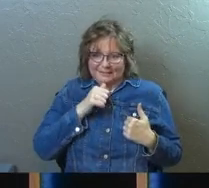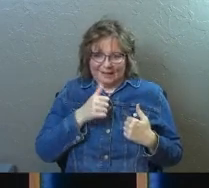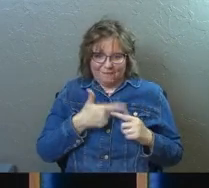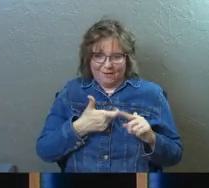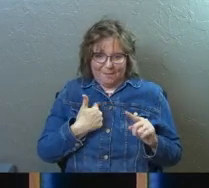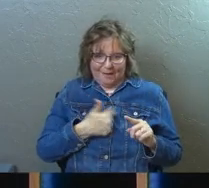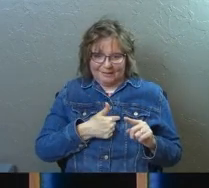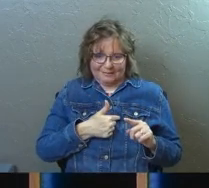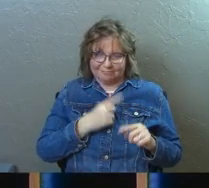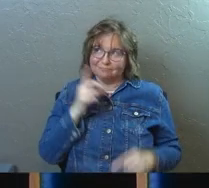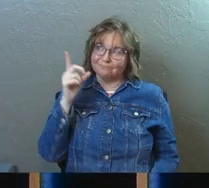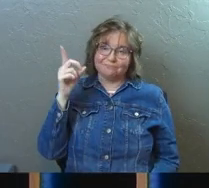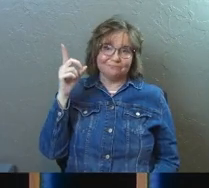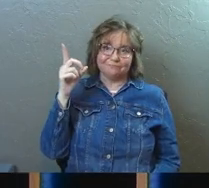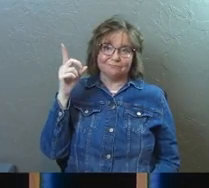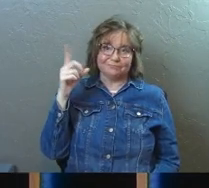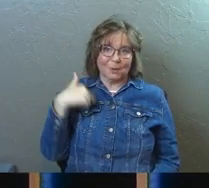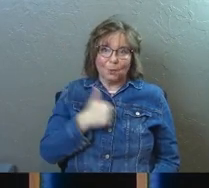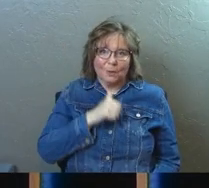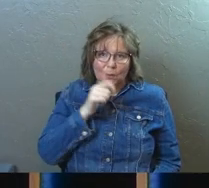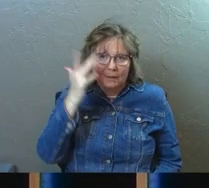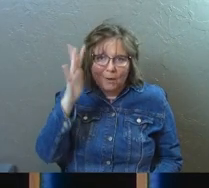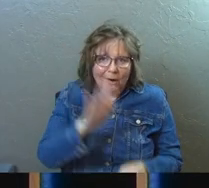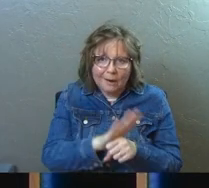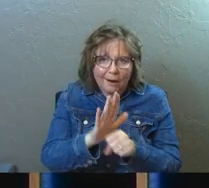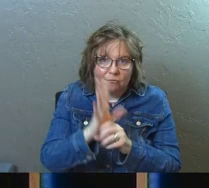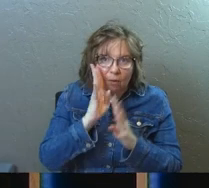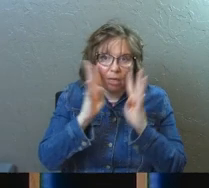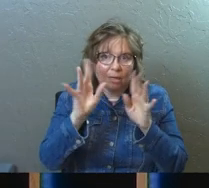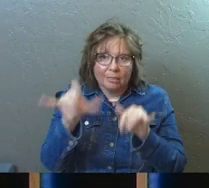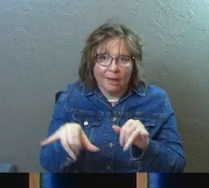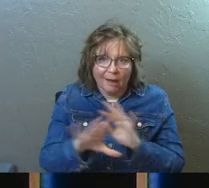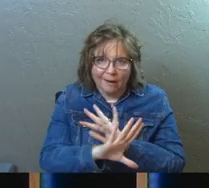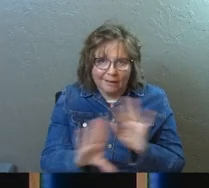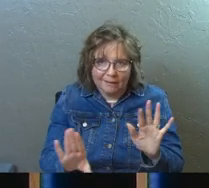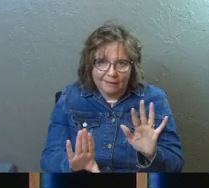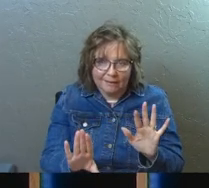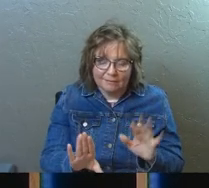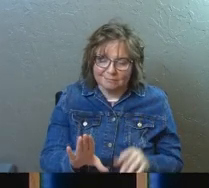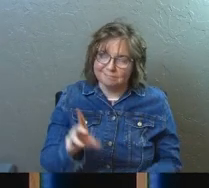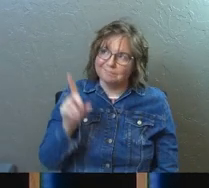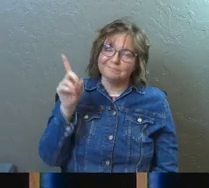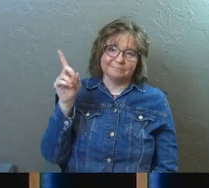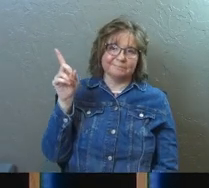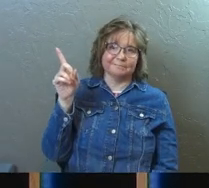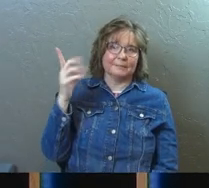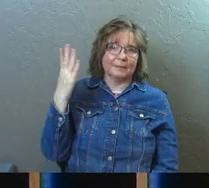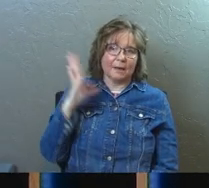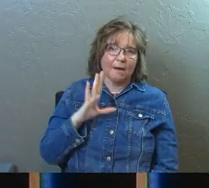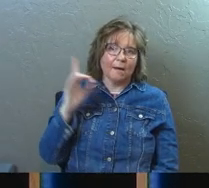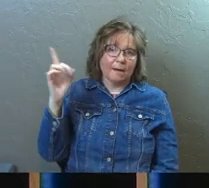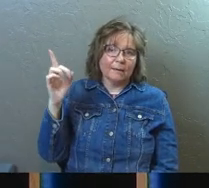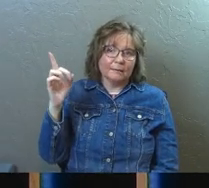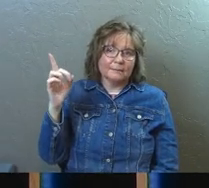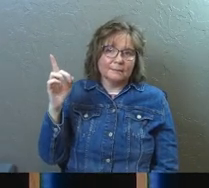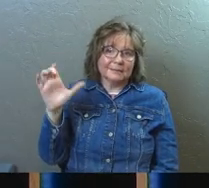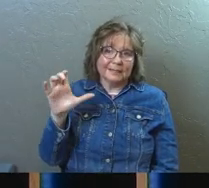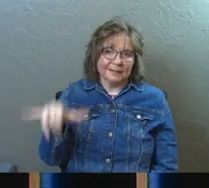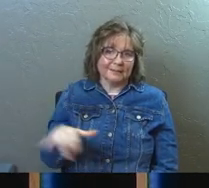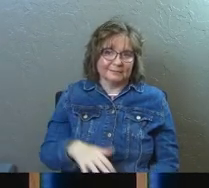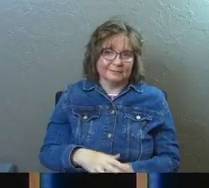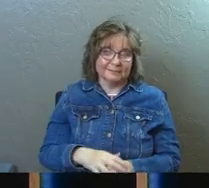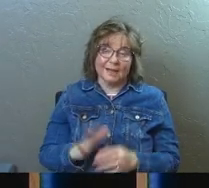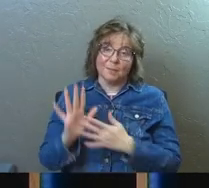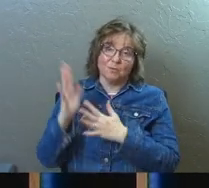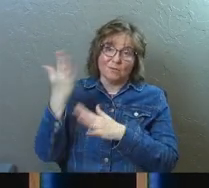that at all. we weren't smart enough to have done any of that. God did a thing. Praise